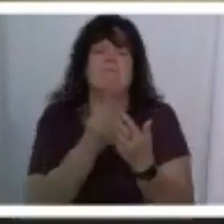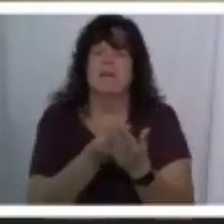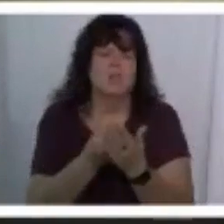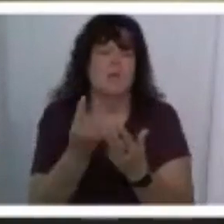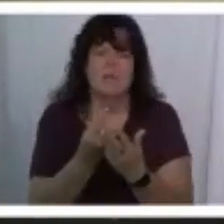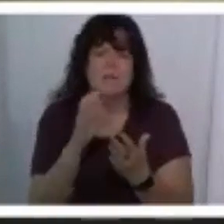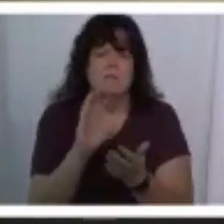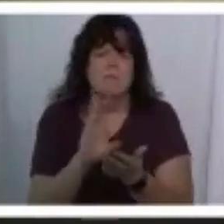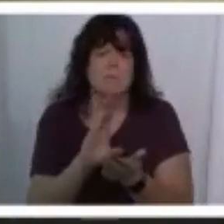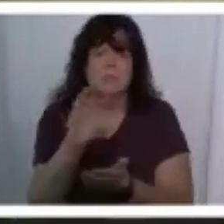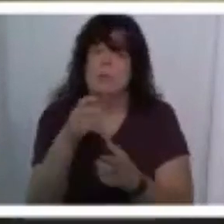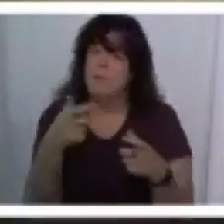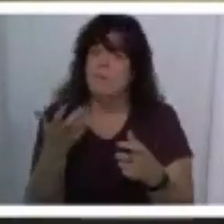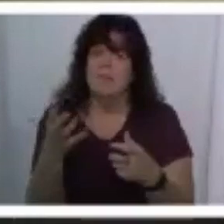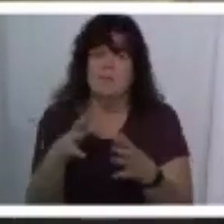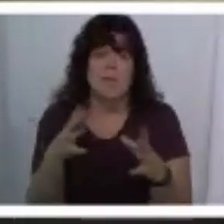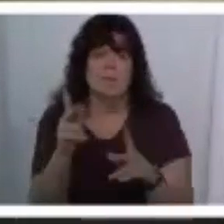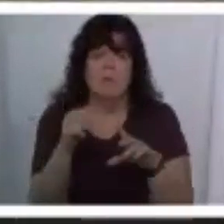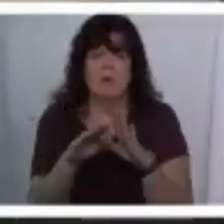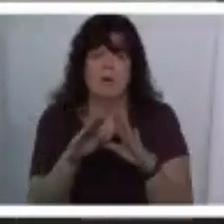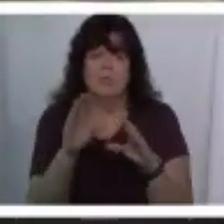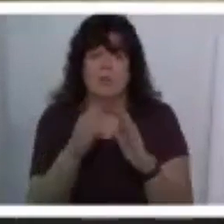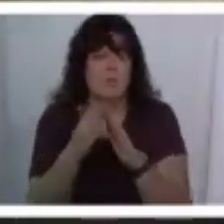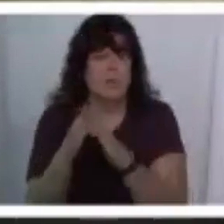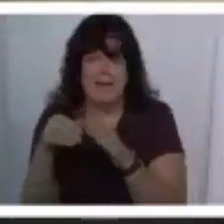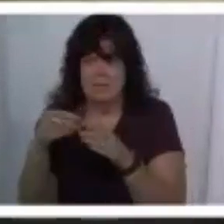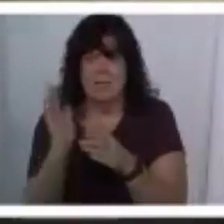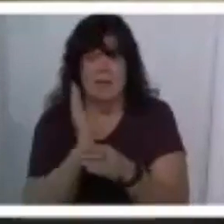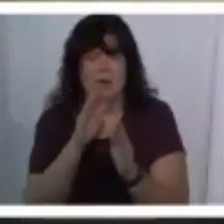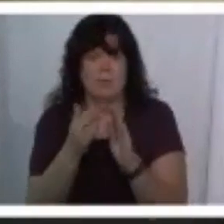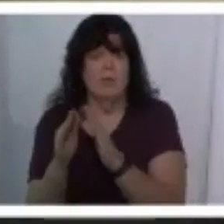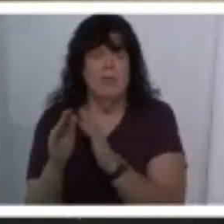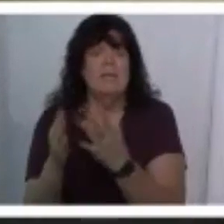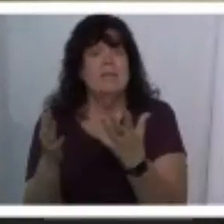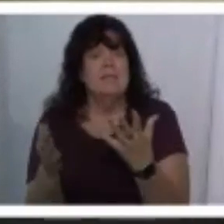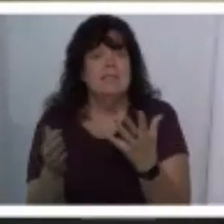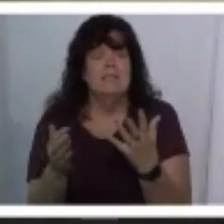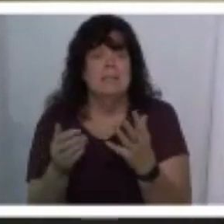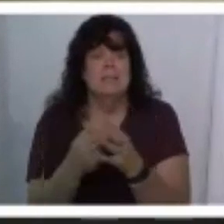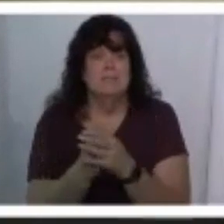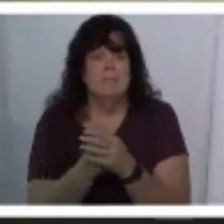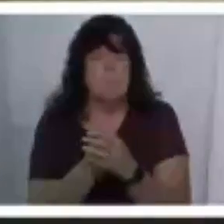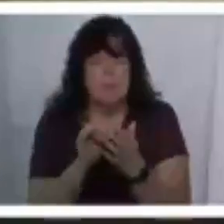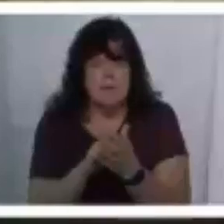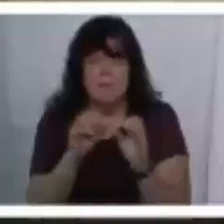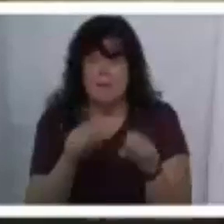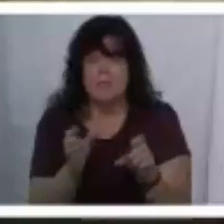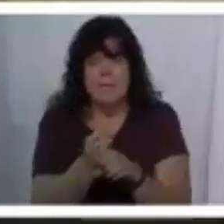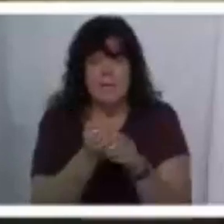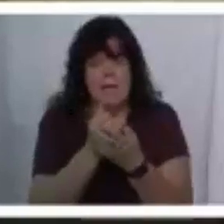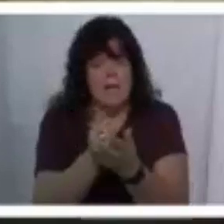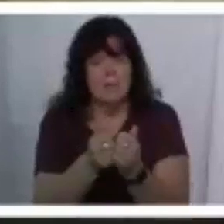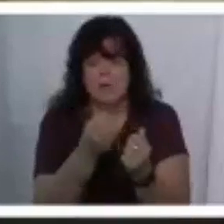financial needs are a big deal there are a lot of people in our community and outside of our community that um being able to get help with